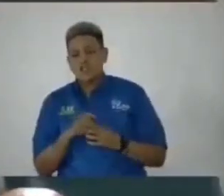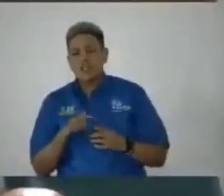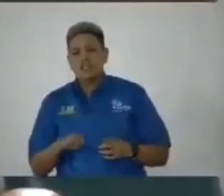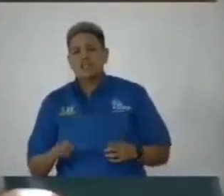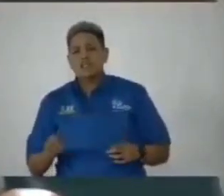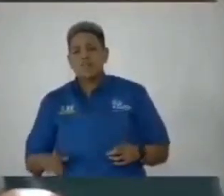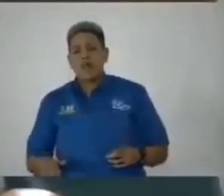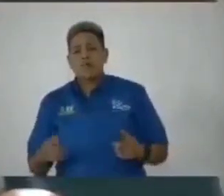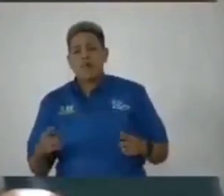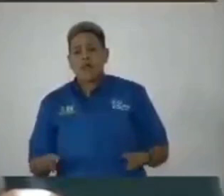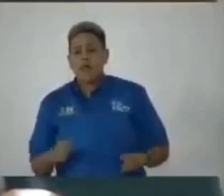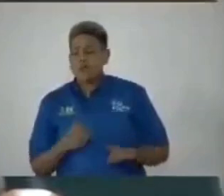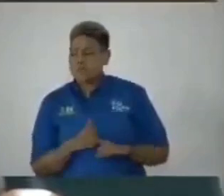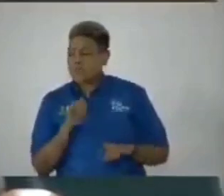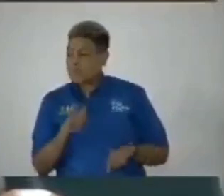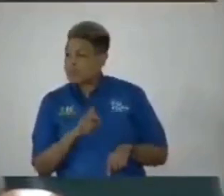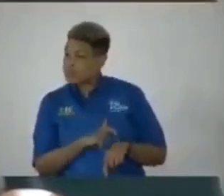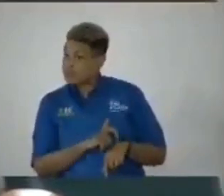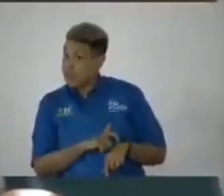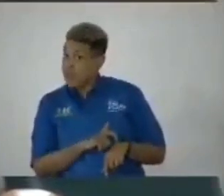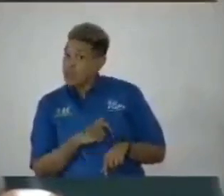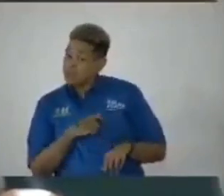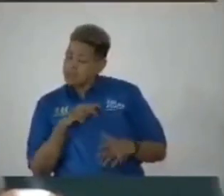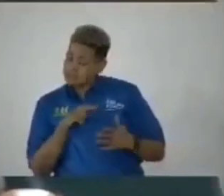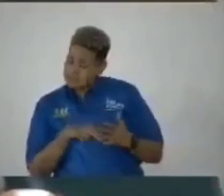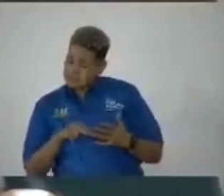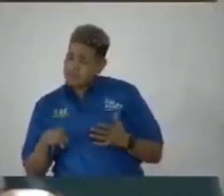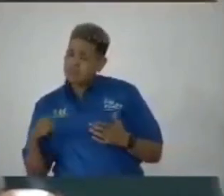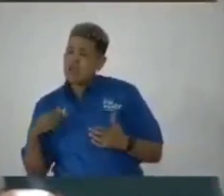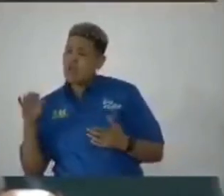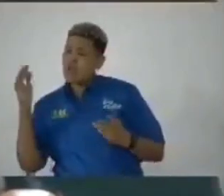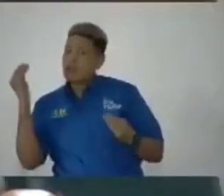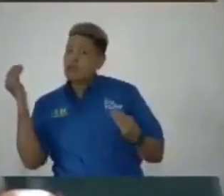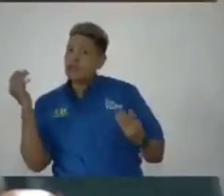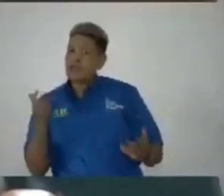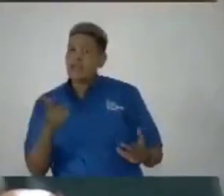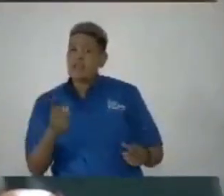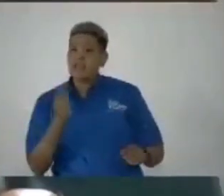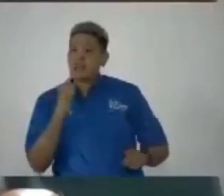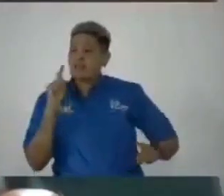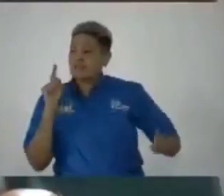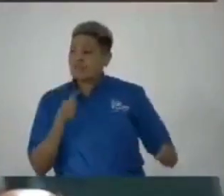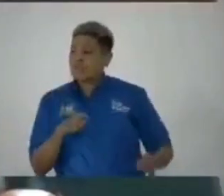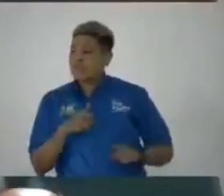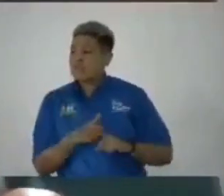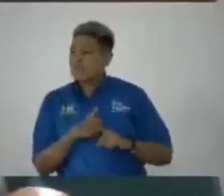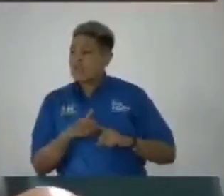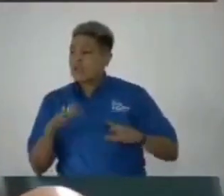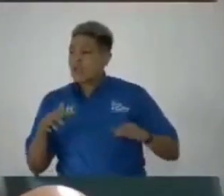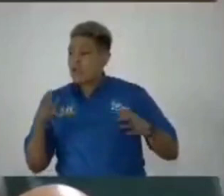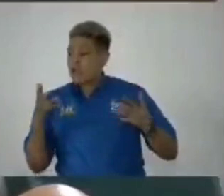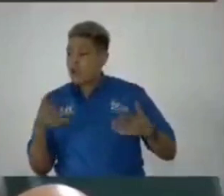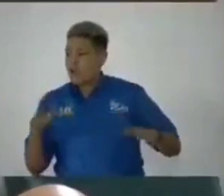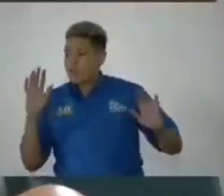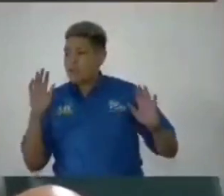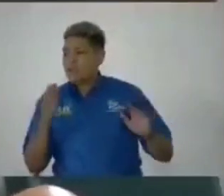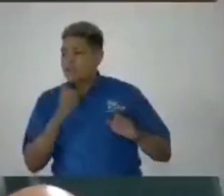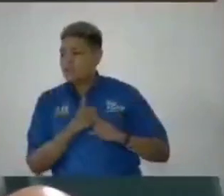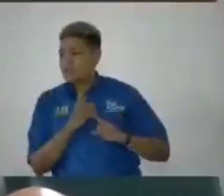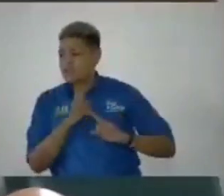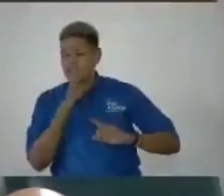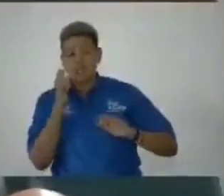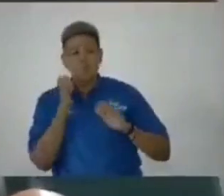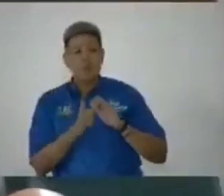house at that time madam speaker i indicated that the report was incomplete the